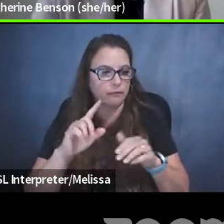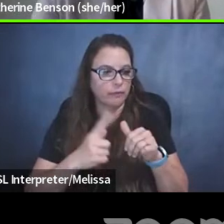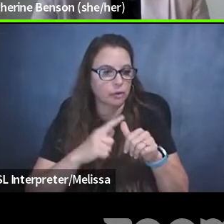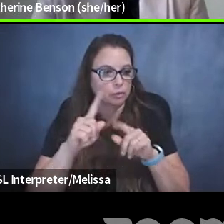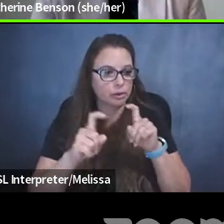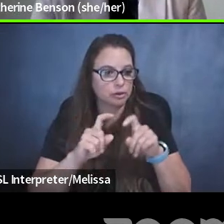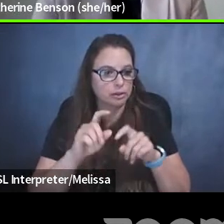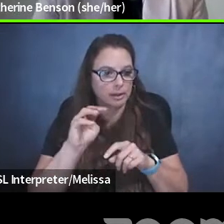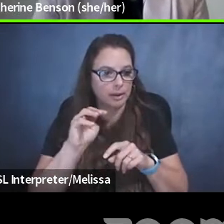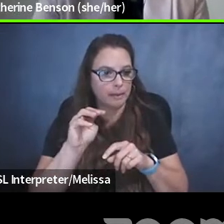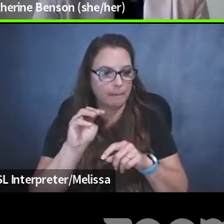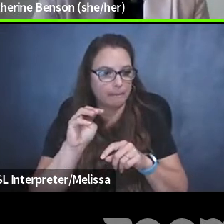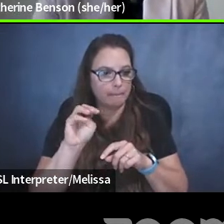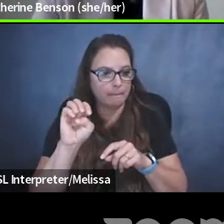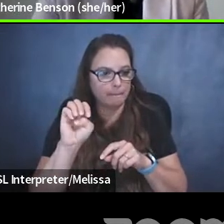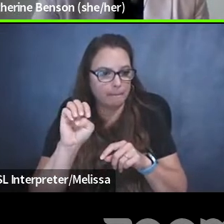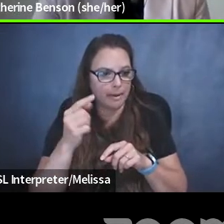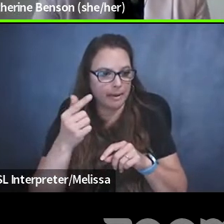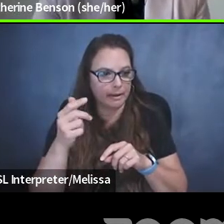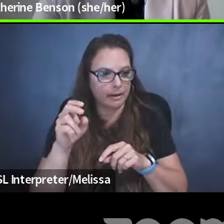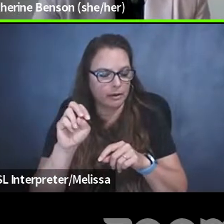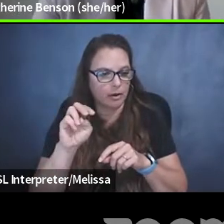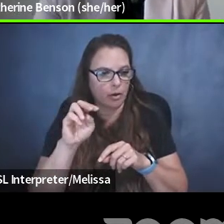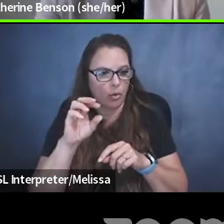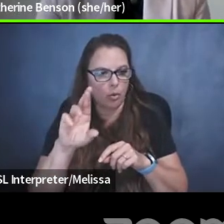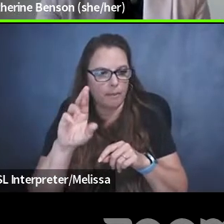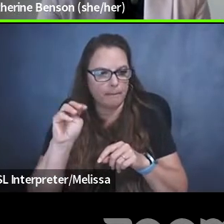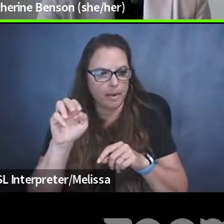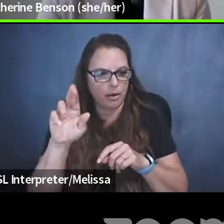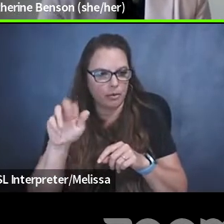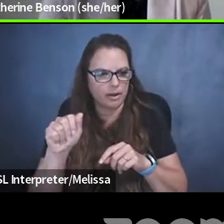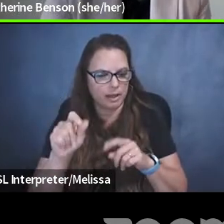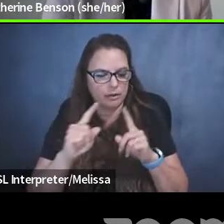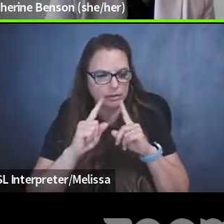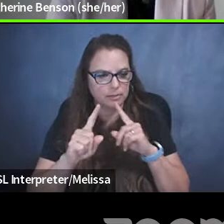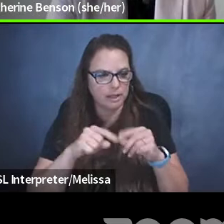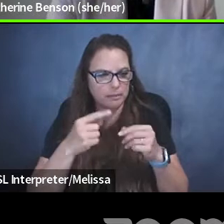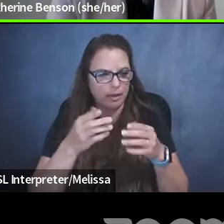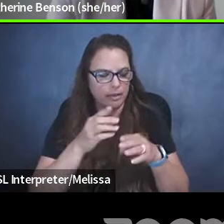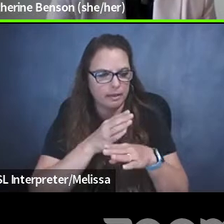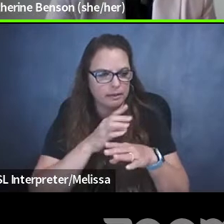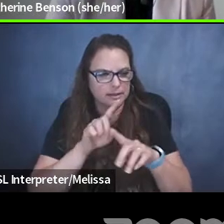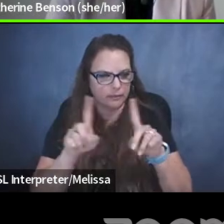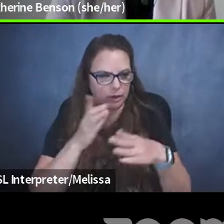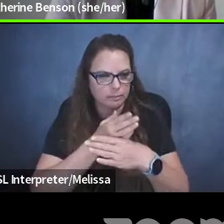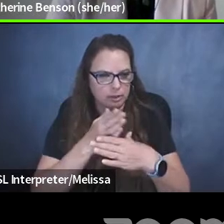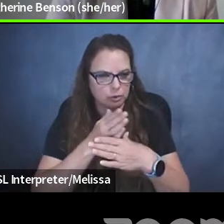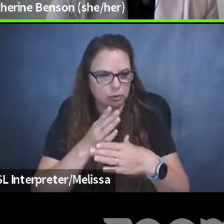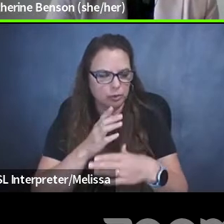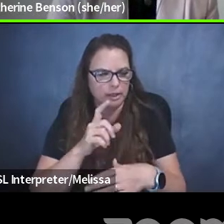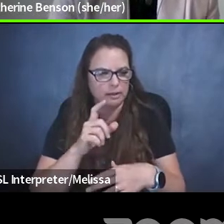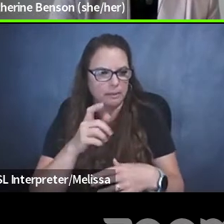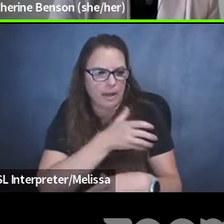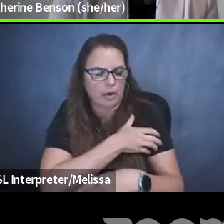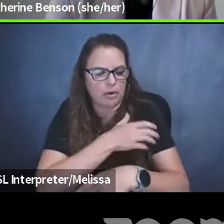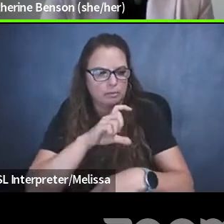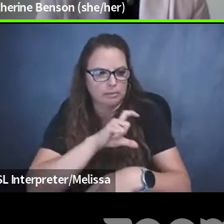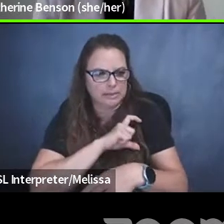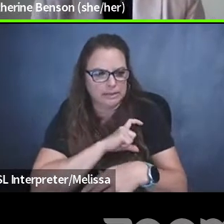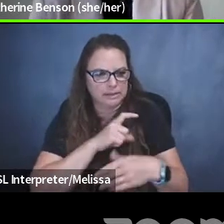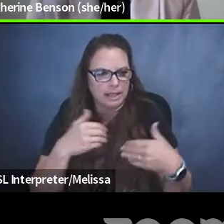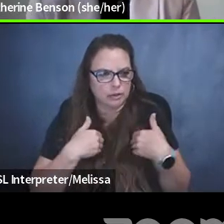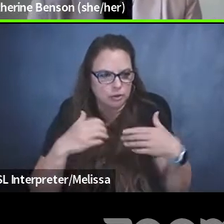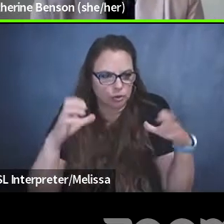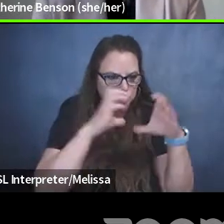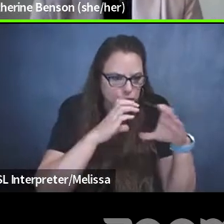I was wondering if you could speak about the differences between the powers that police have to search our cell phones versus the power that